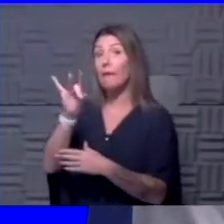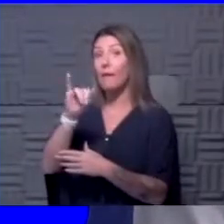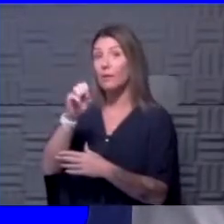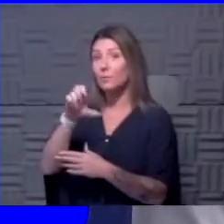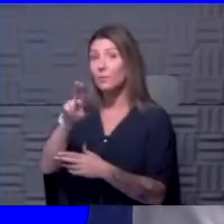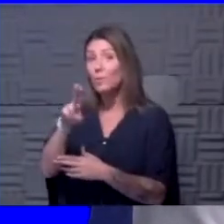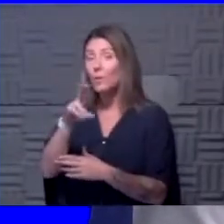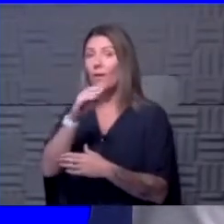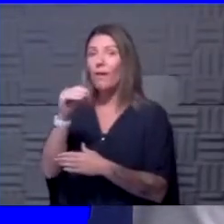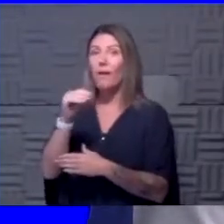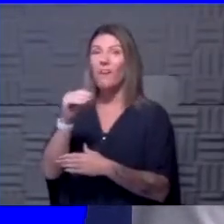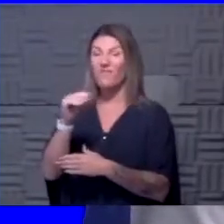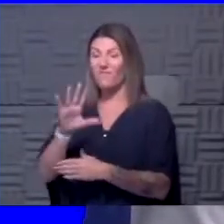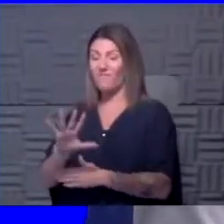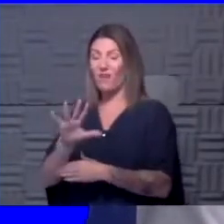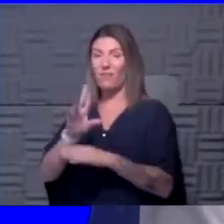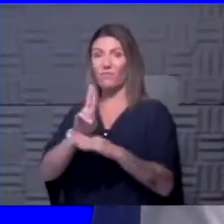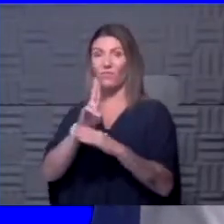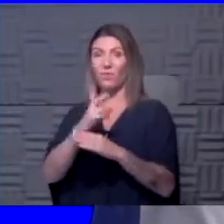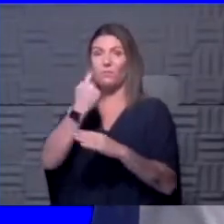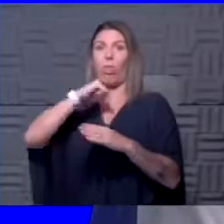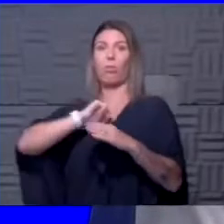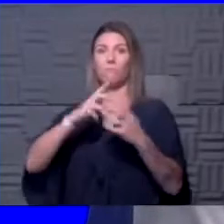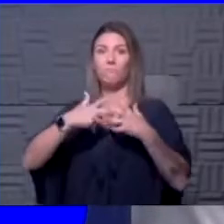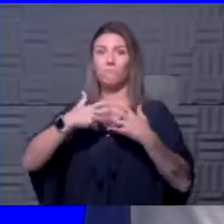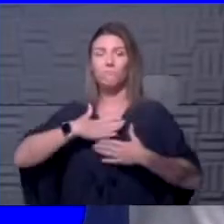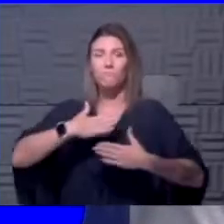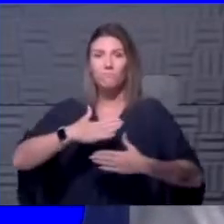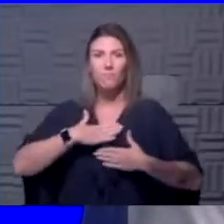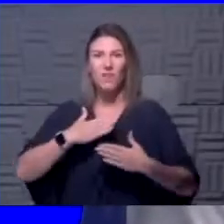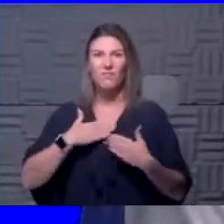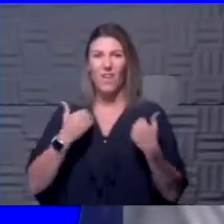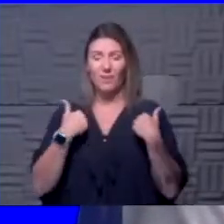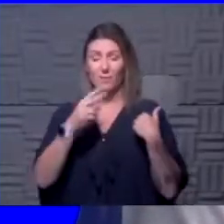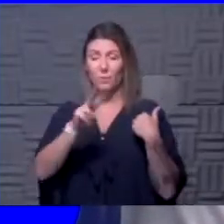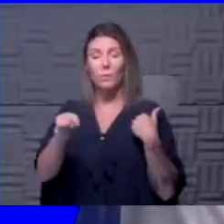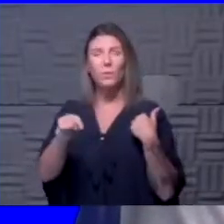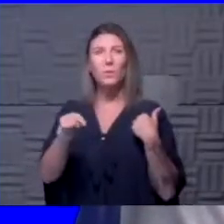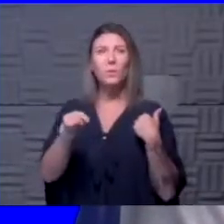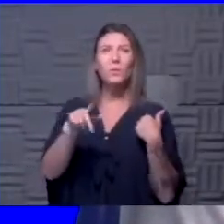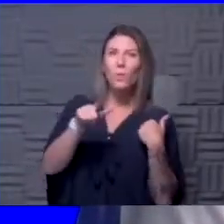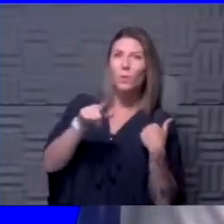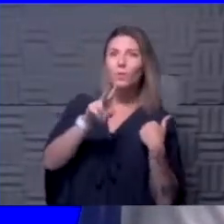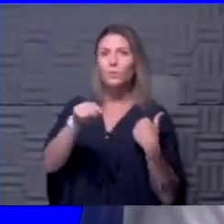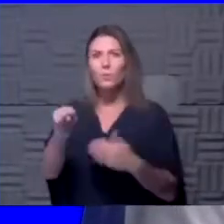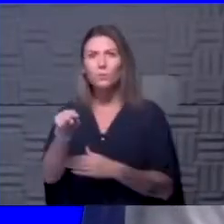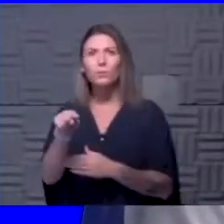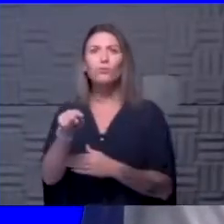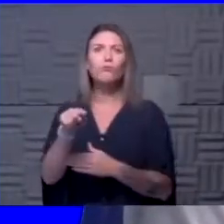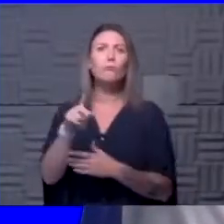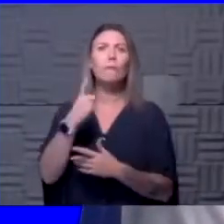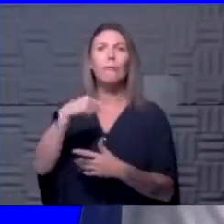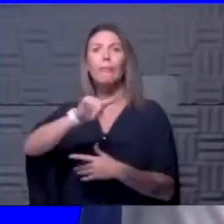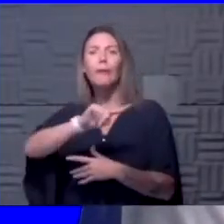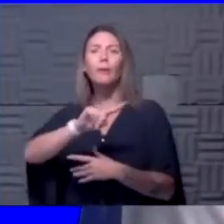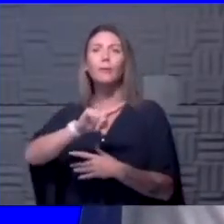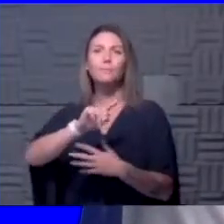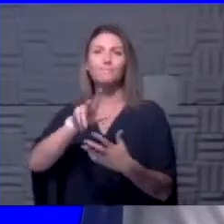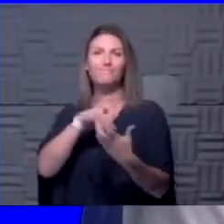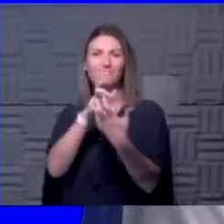the ventilator. So we still have, I think, 21, 22 in the hospital that have met the criteria